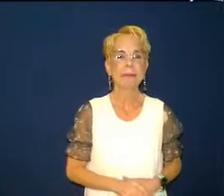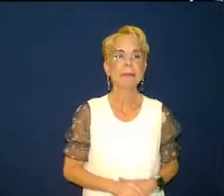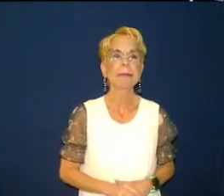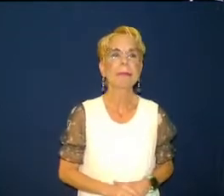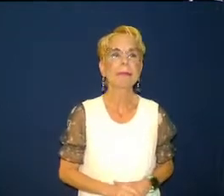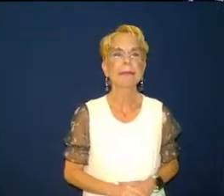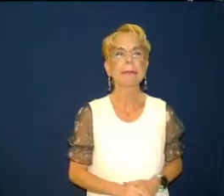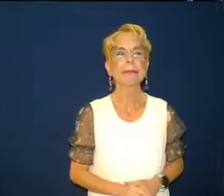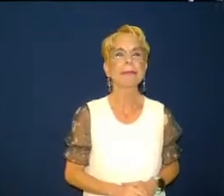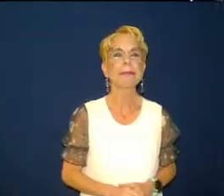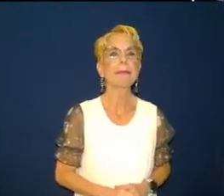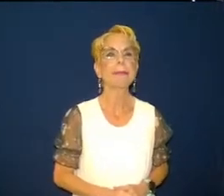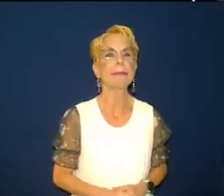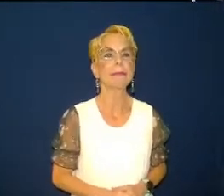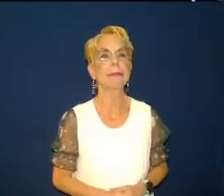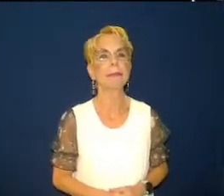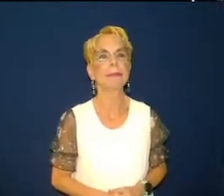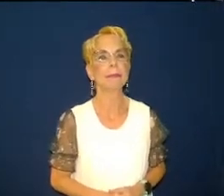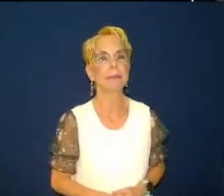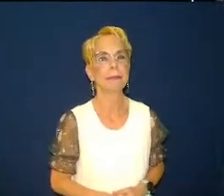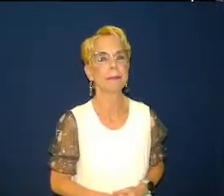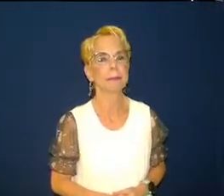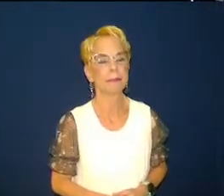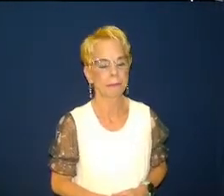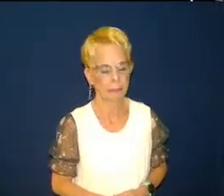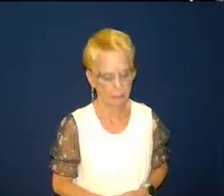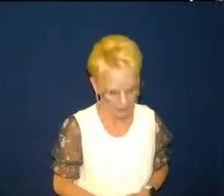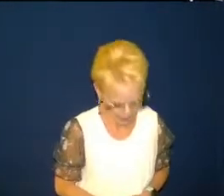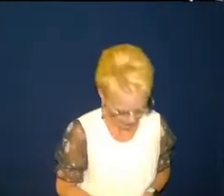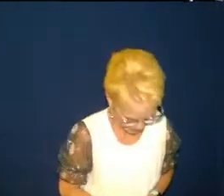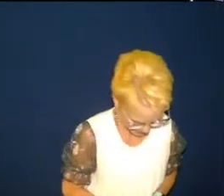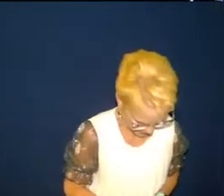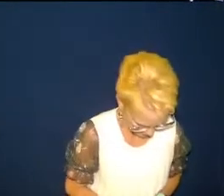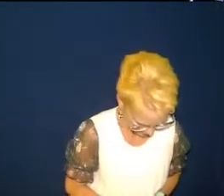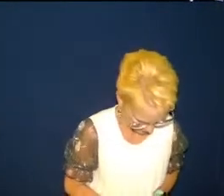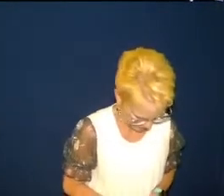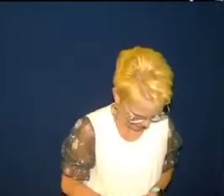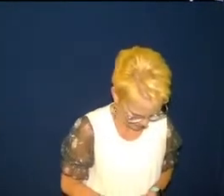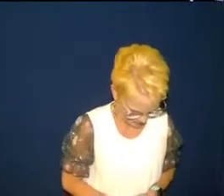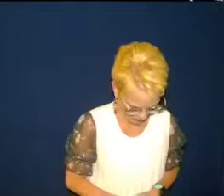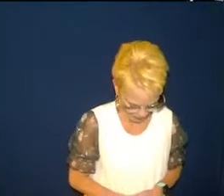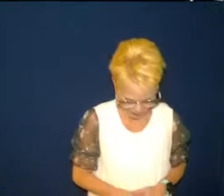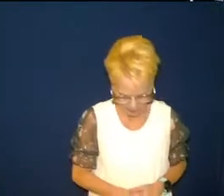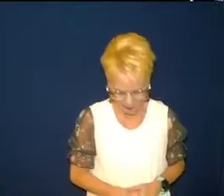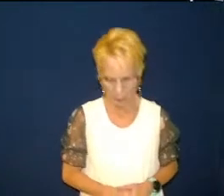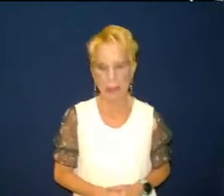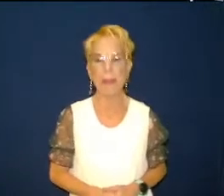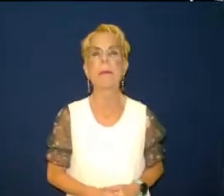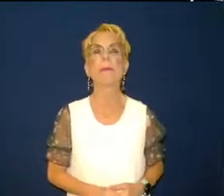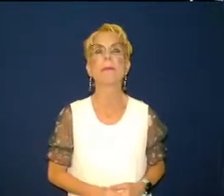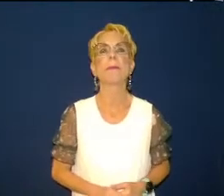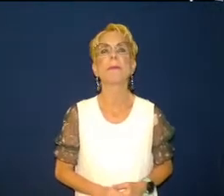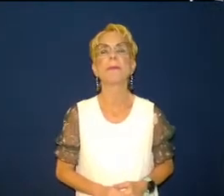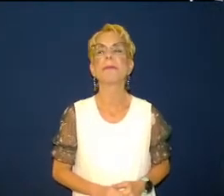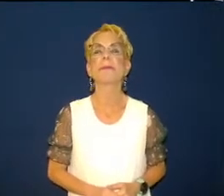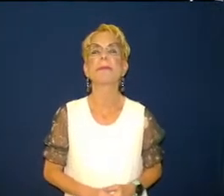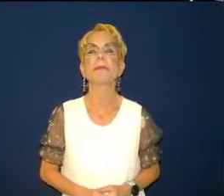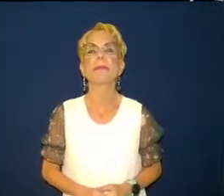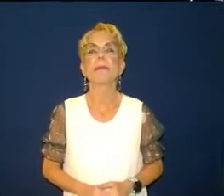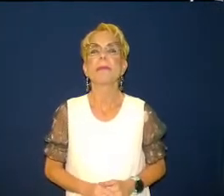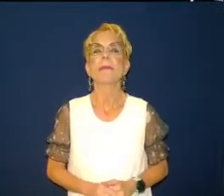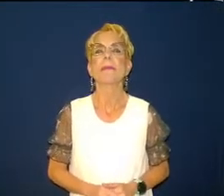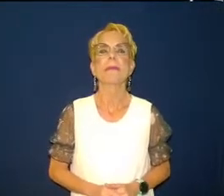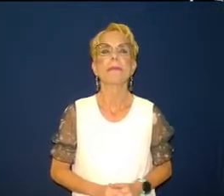church churches churches never die because the singles are old it dies because